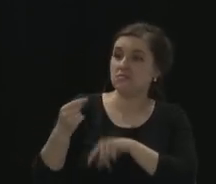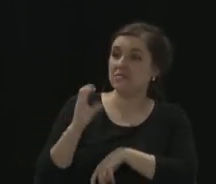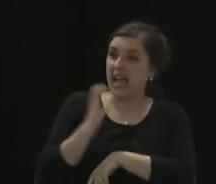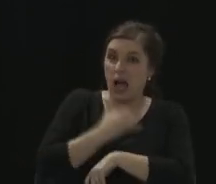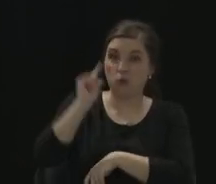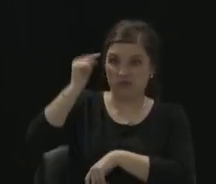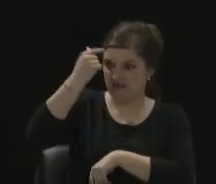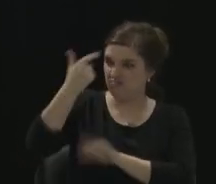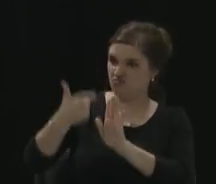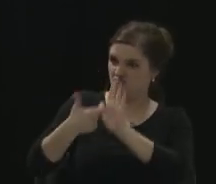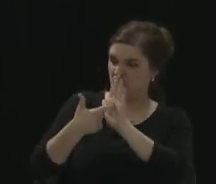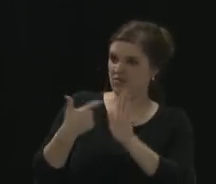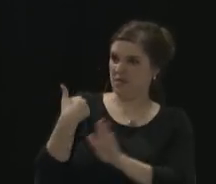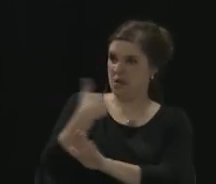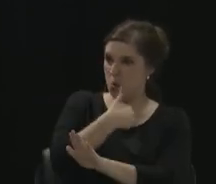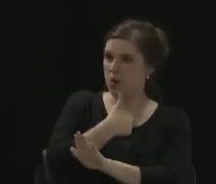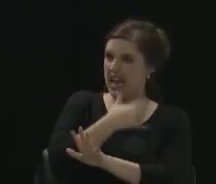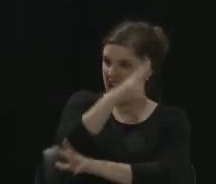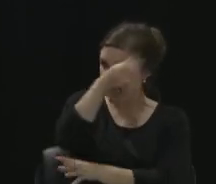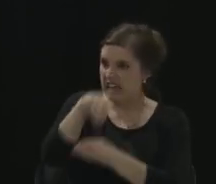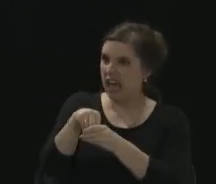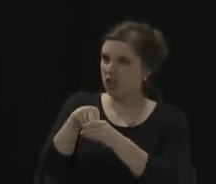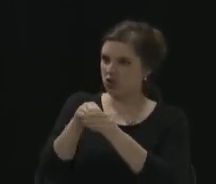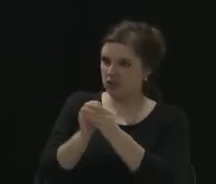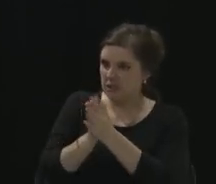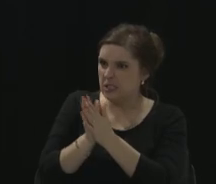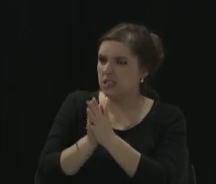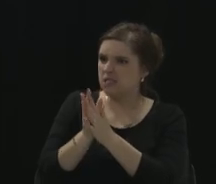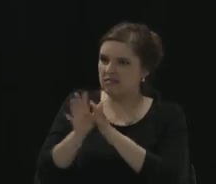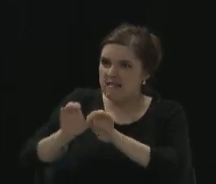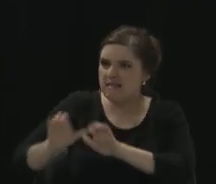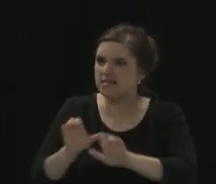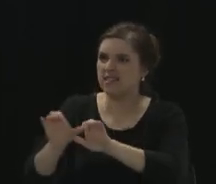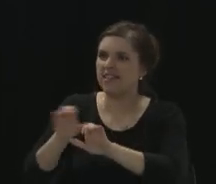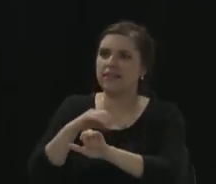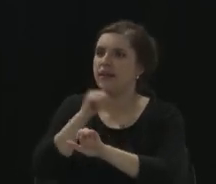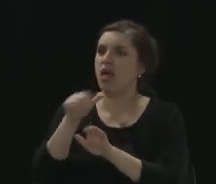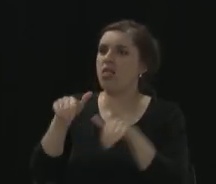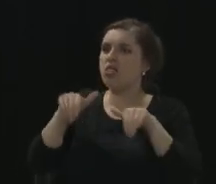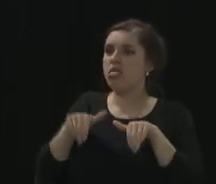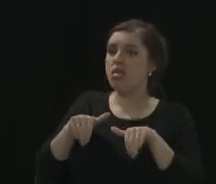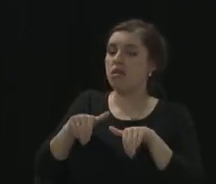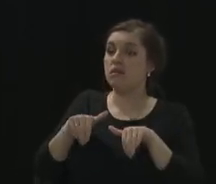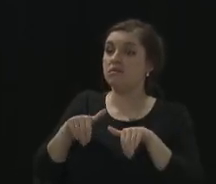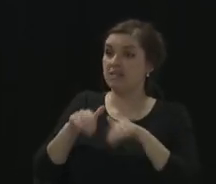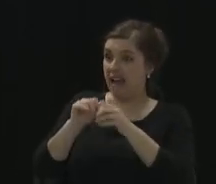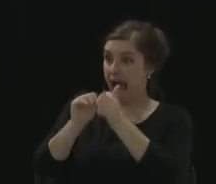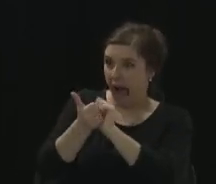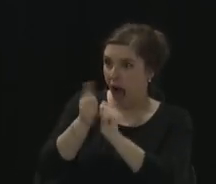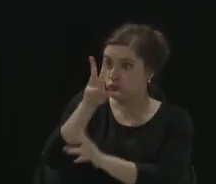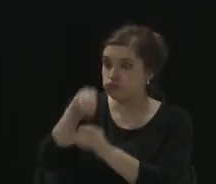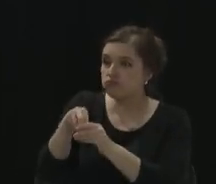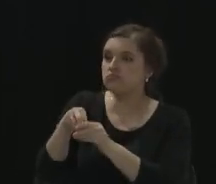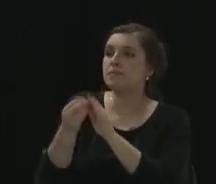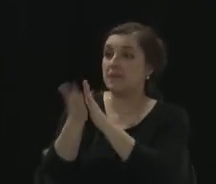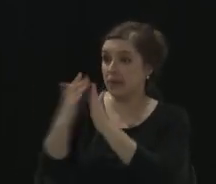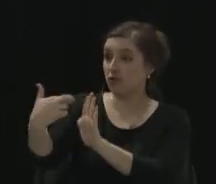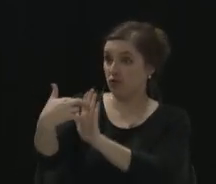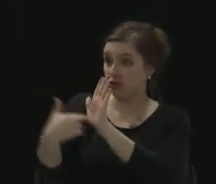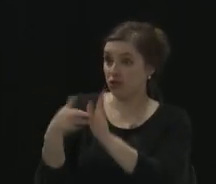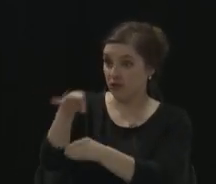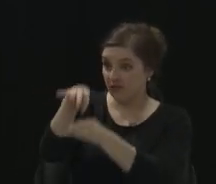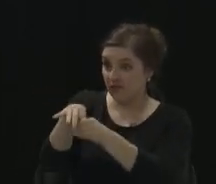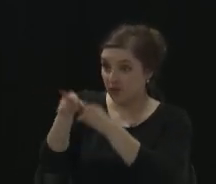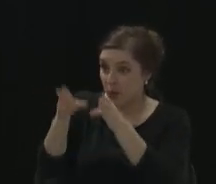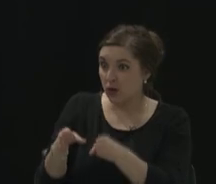not passive bystanders. It starts by becoming a registered voter and it continues as we educate ourselves to vote. And then it